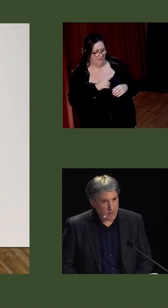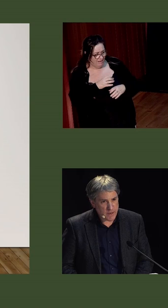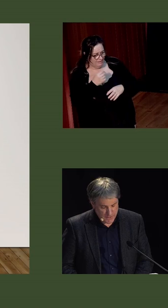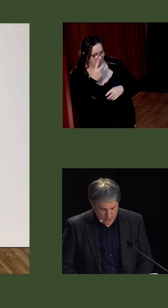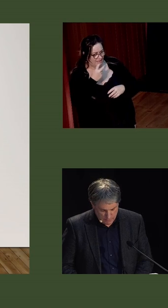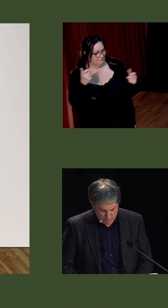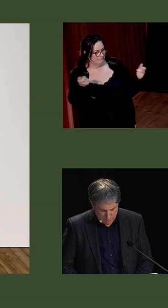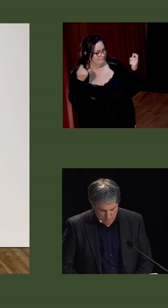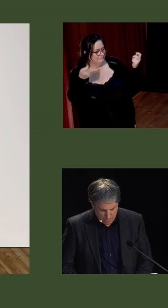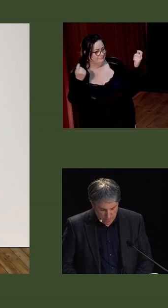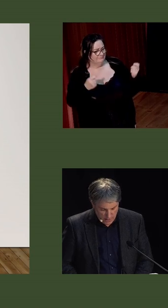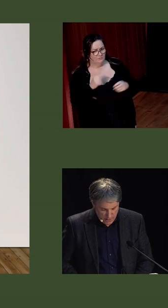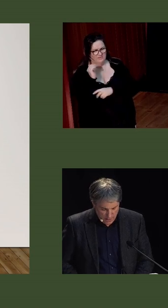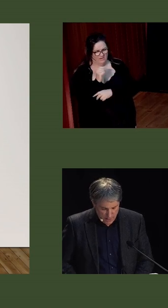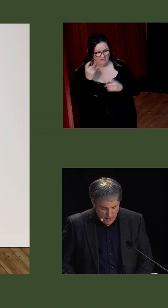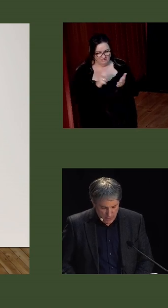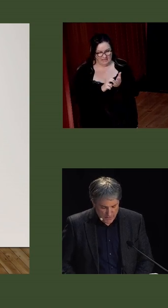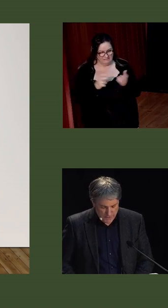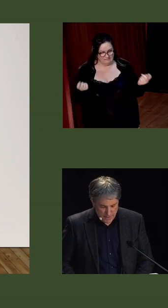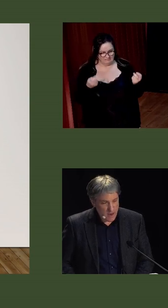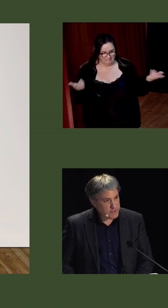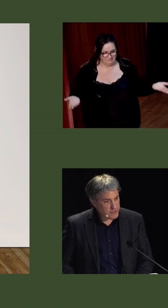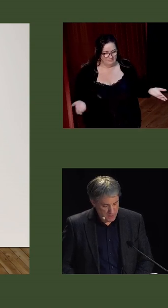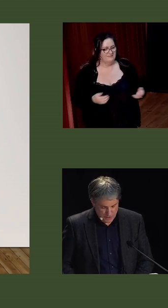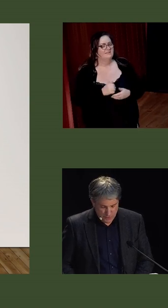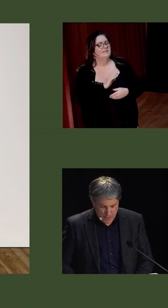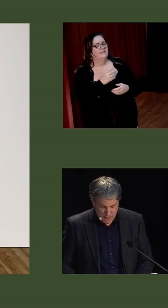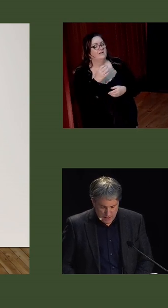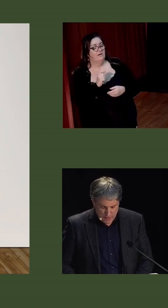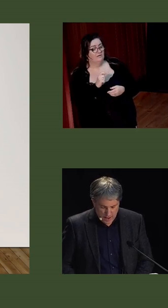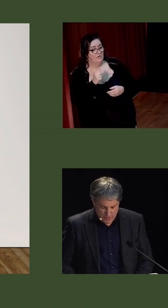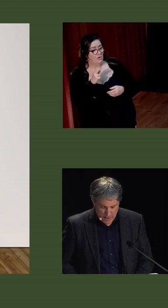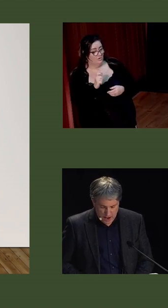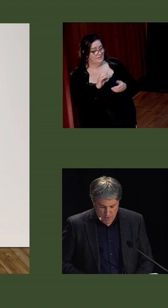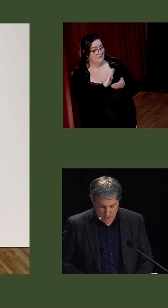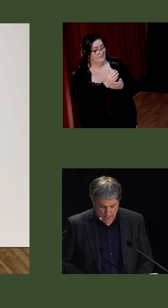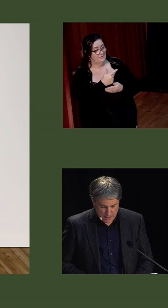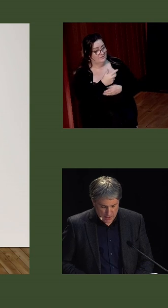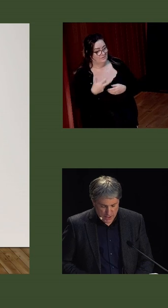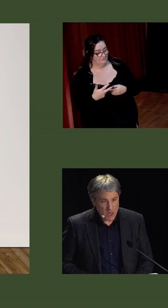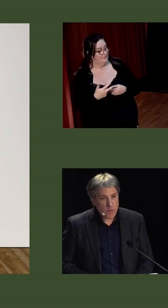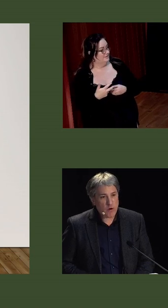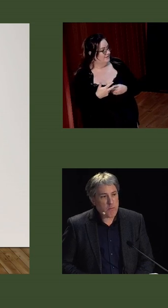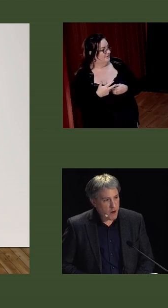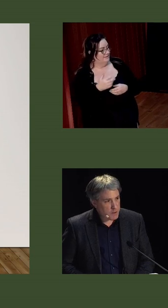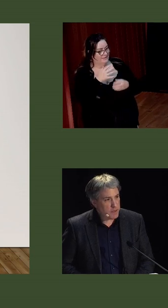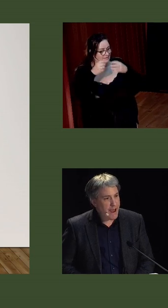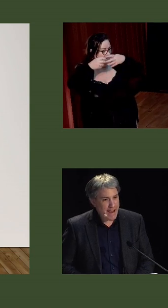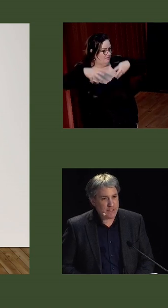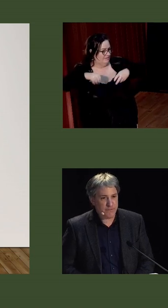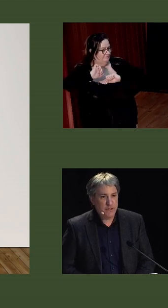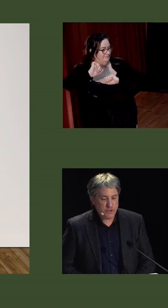all-night foreign dancing. In August 1923, the Catholic hierarchy and clergy were